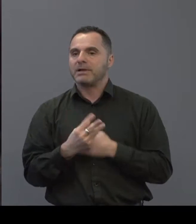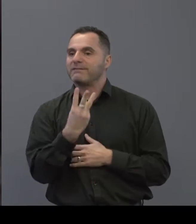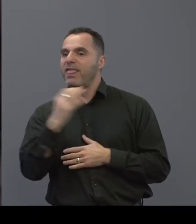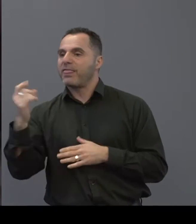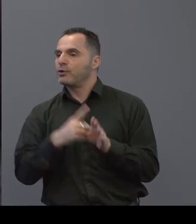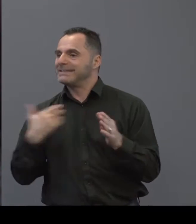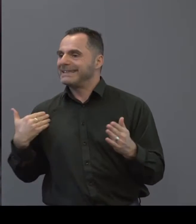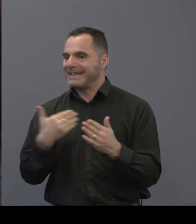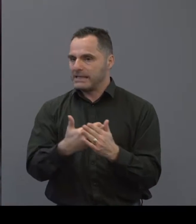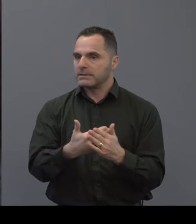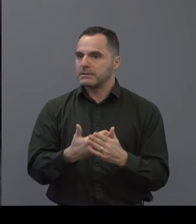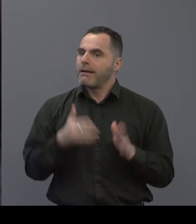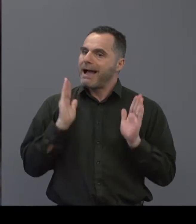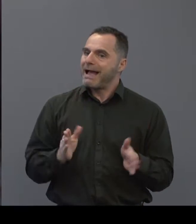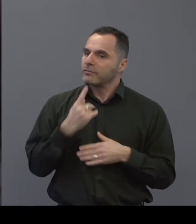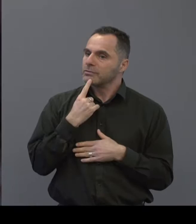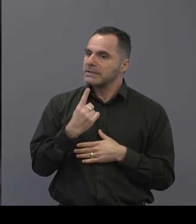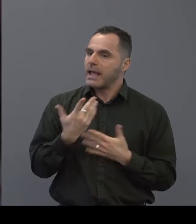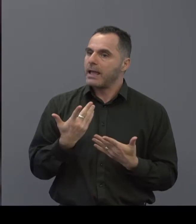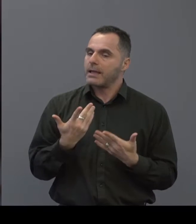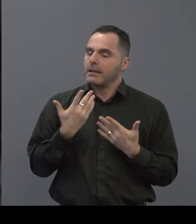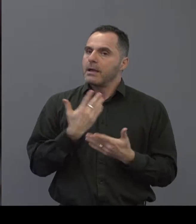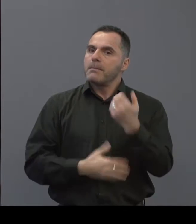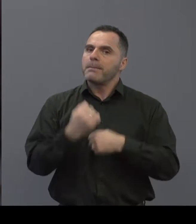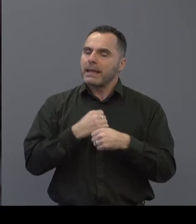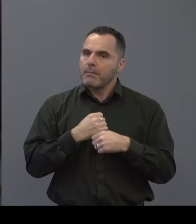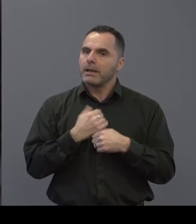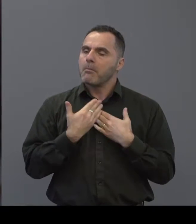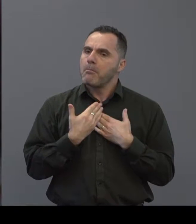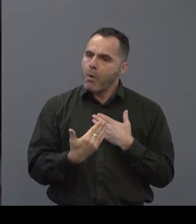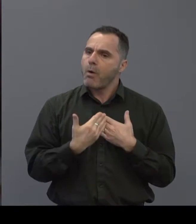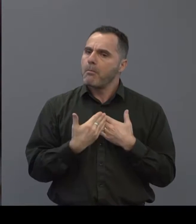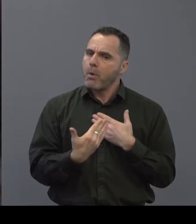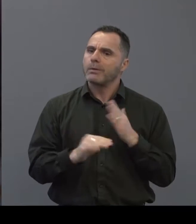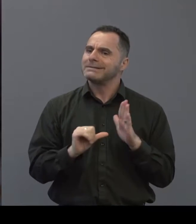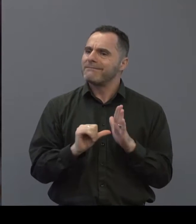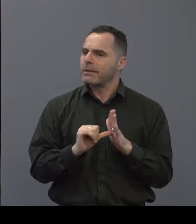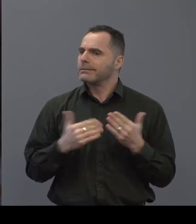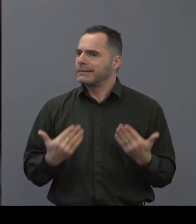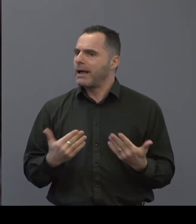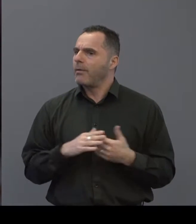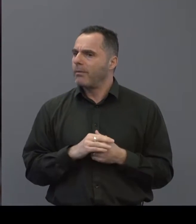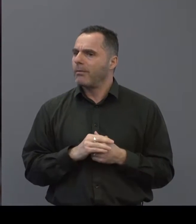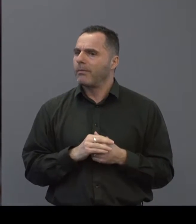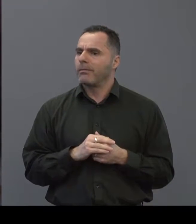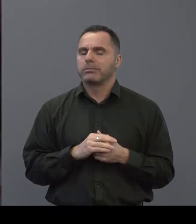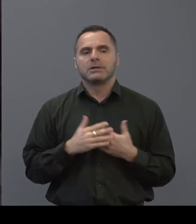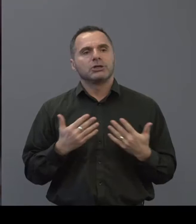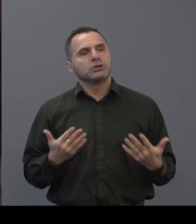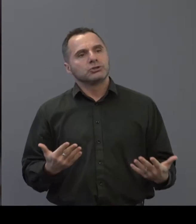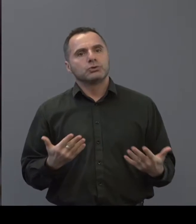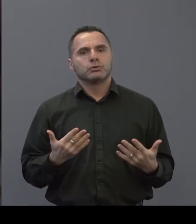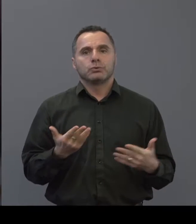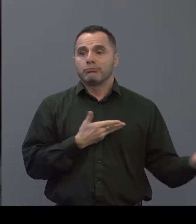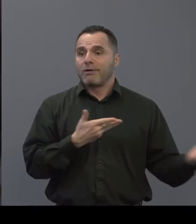must say um it is becoming more and more difficult now um to you know um